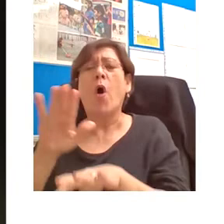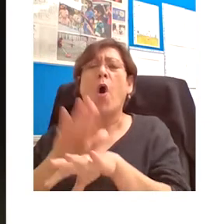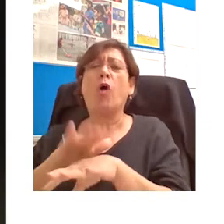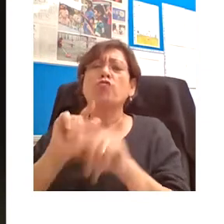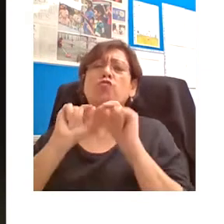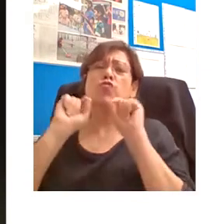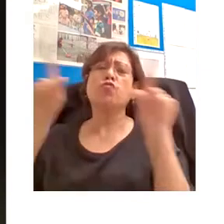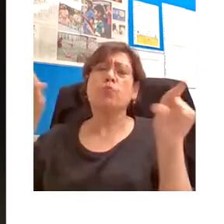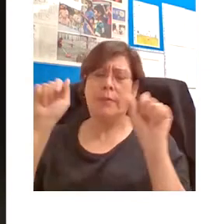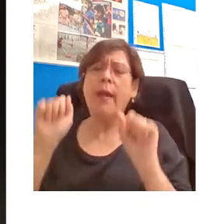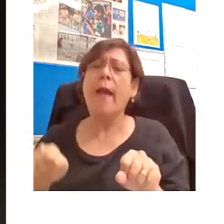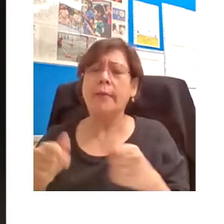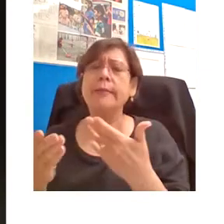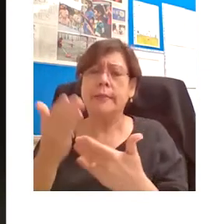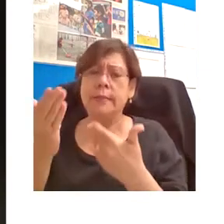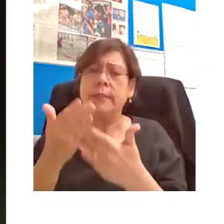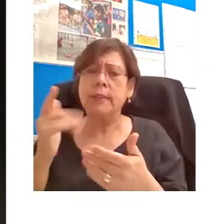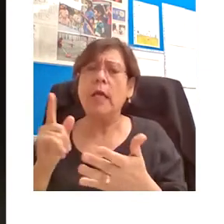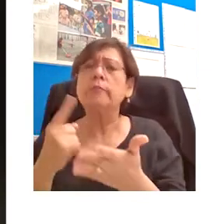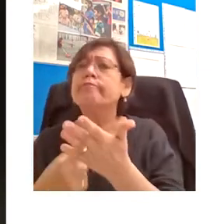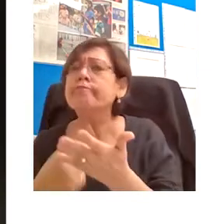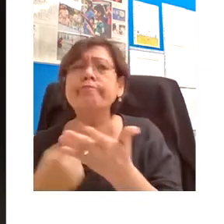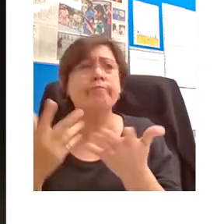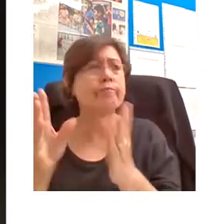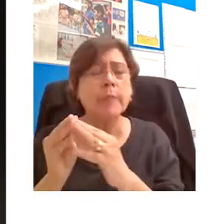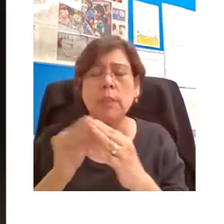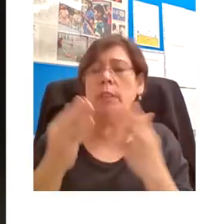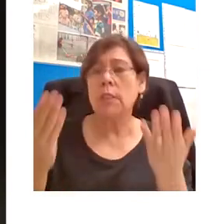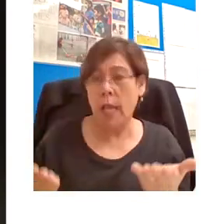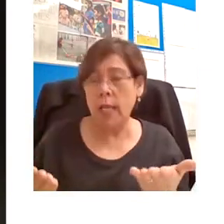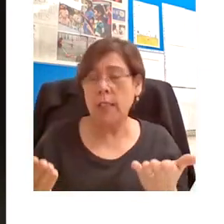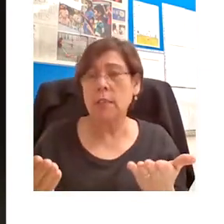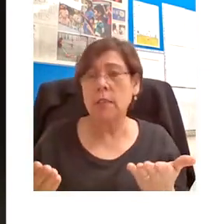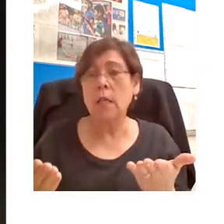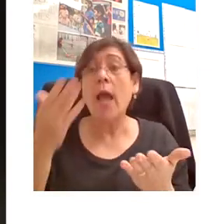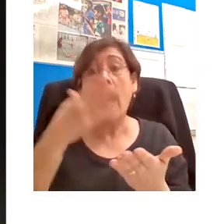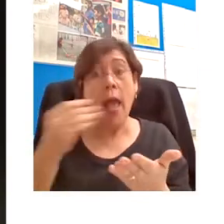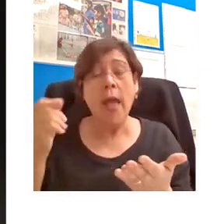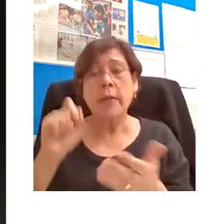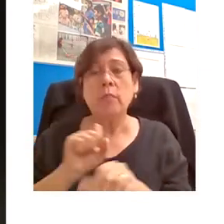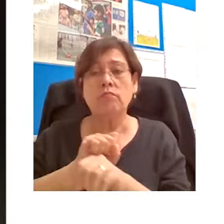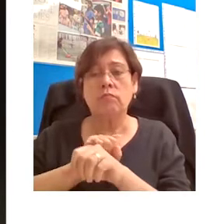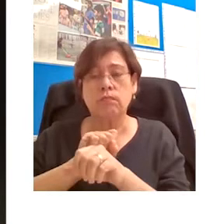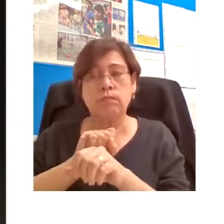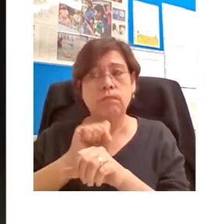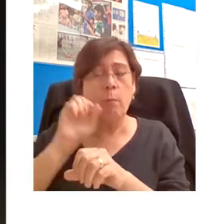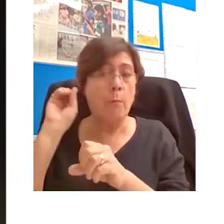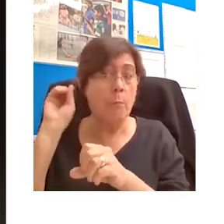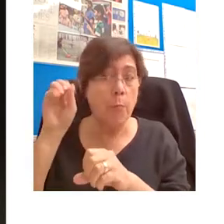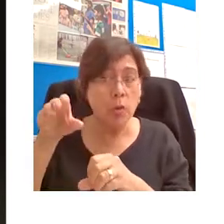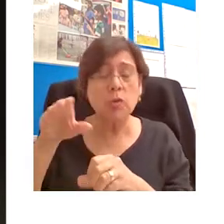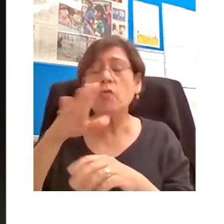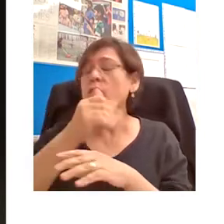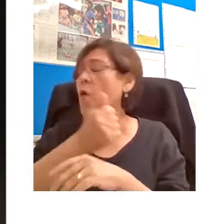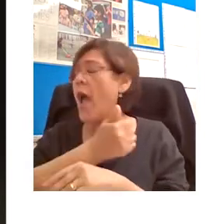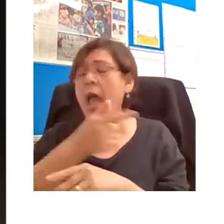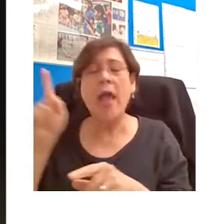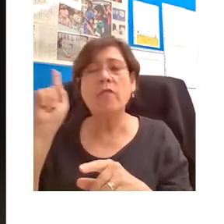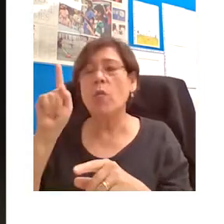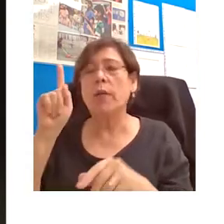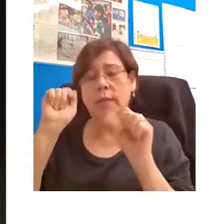capacity to make these materials instantly accessible everywhere via the internet, which has transformed the possibility of communication